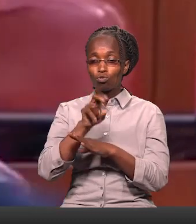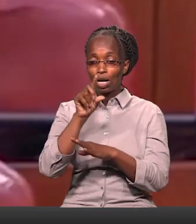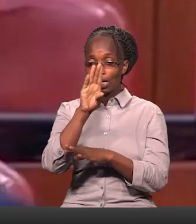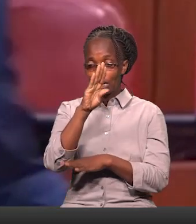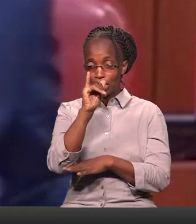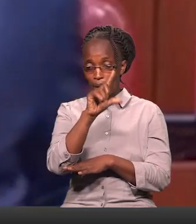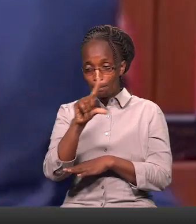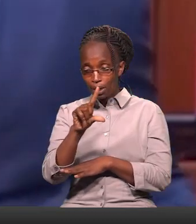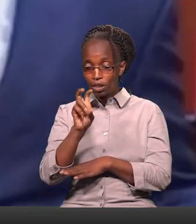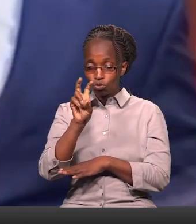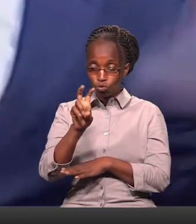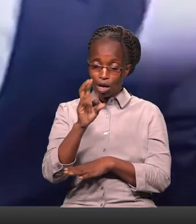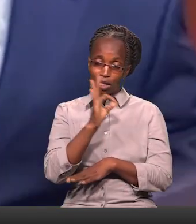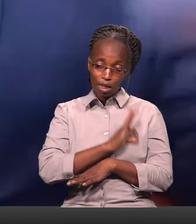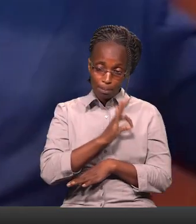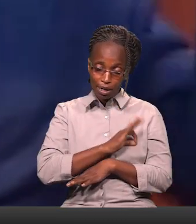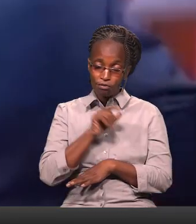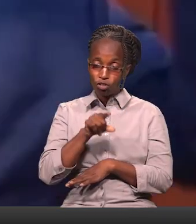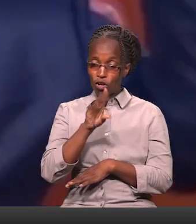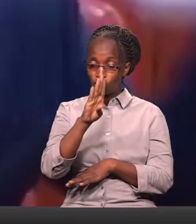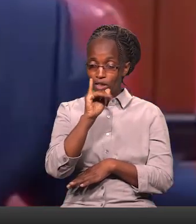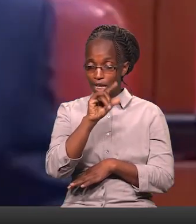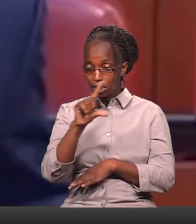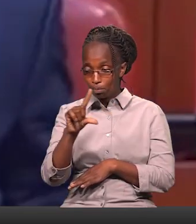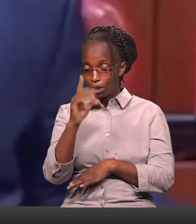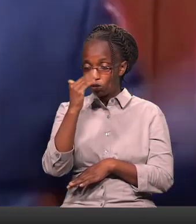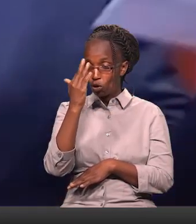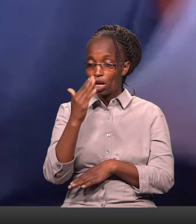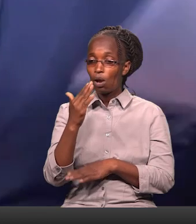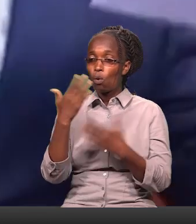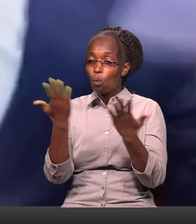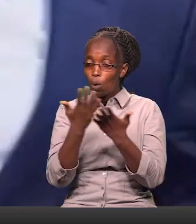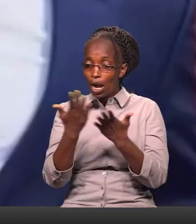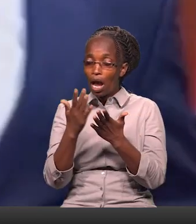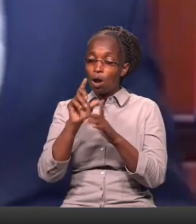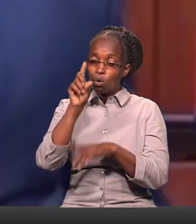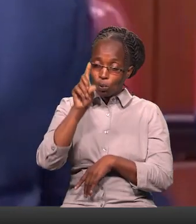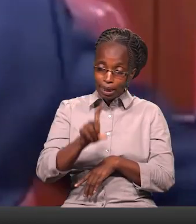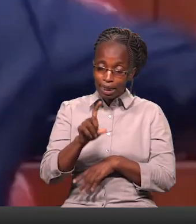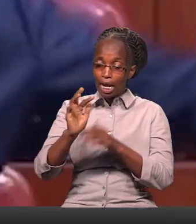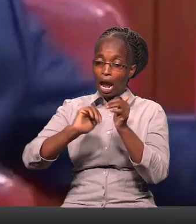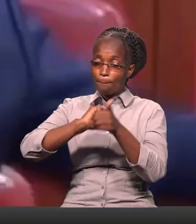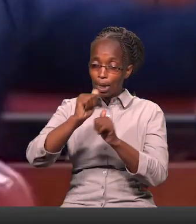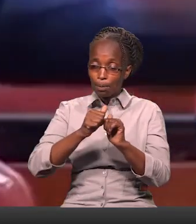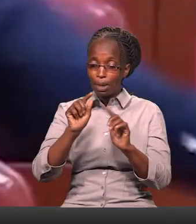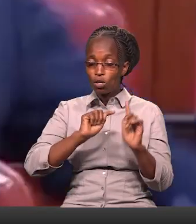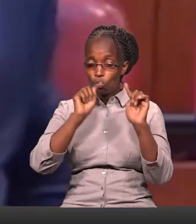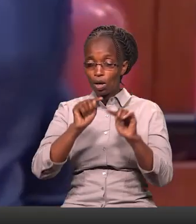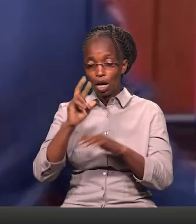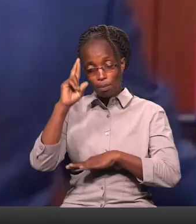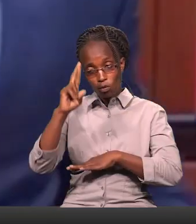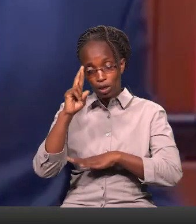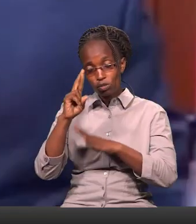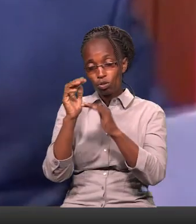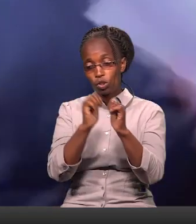bill objectively Let's look at the gains of this bill And where we need amendments, let's come and reason together